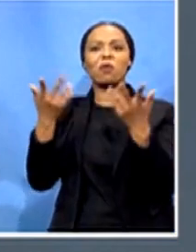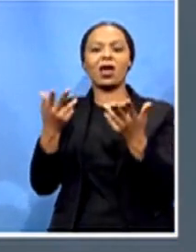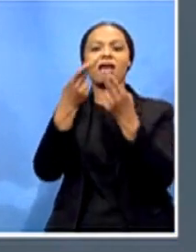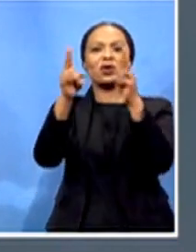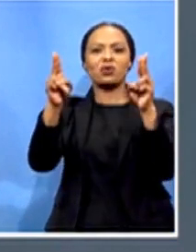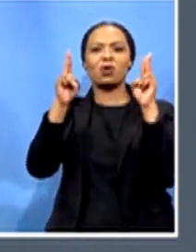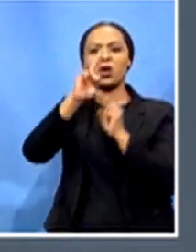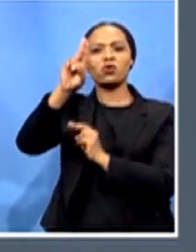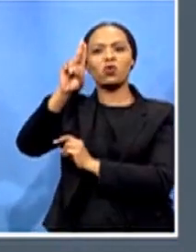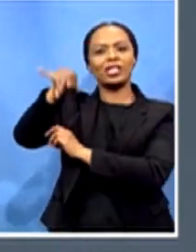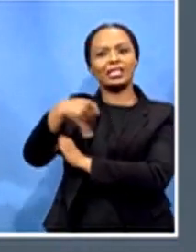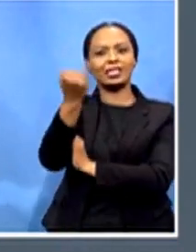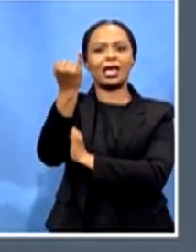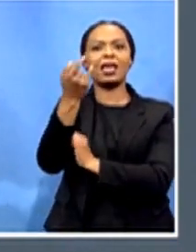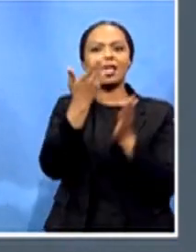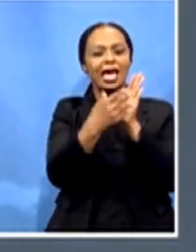to get a ventilator let's go